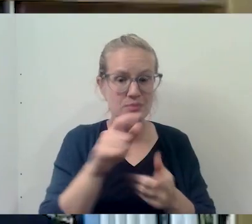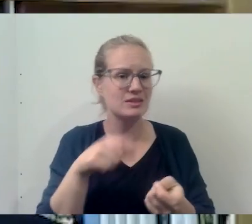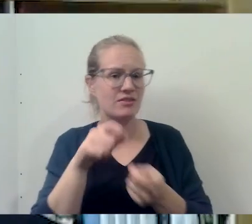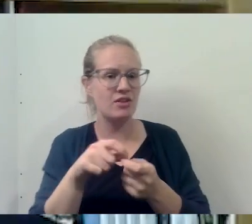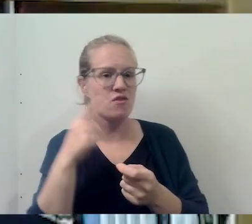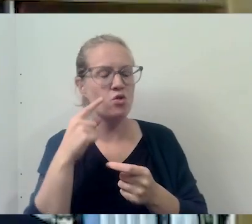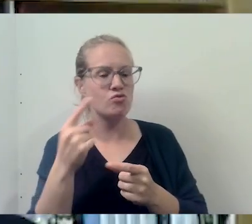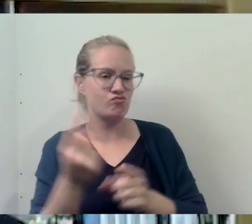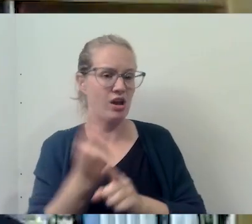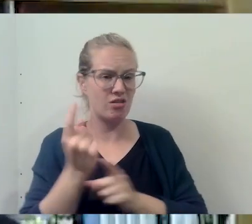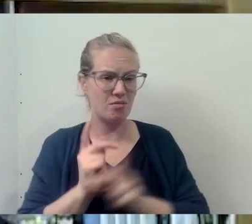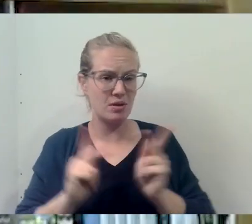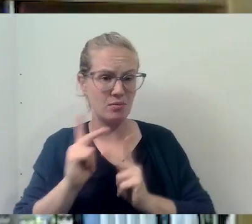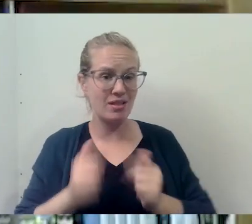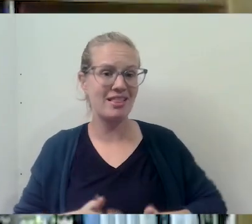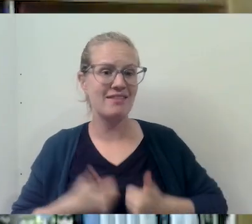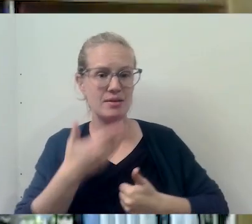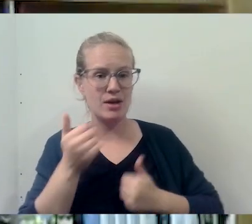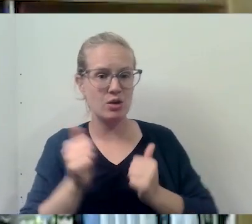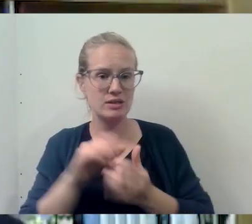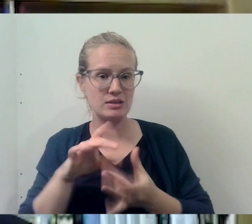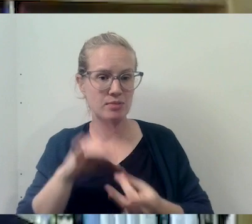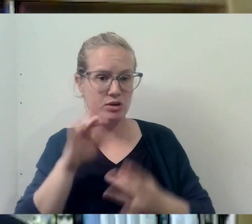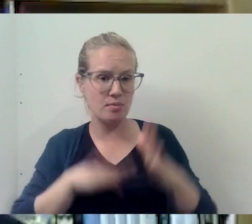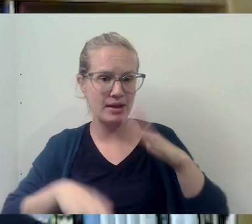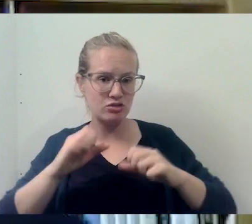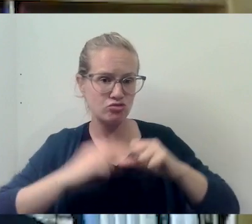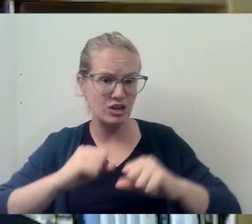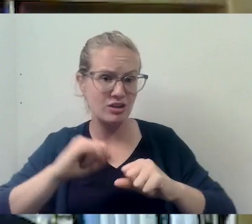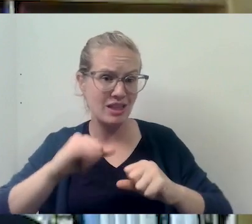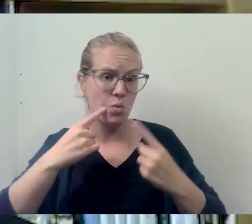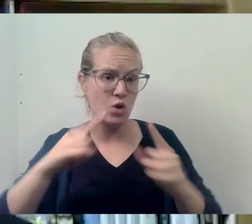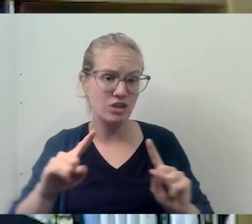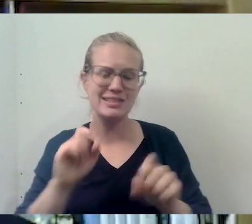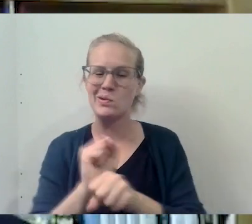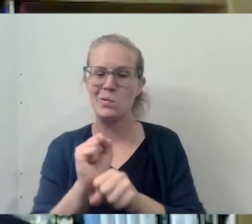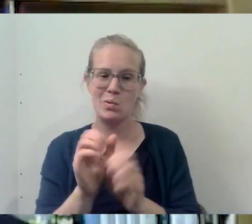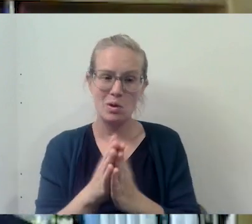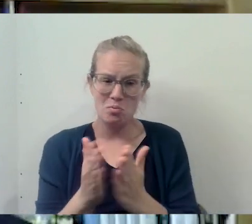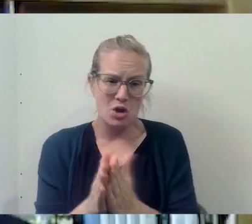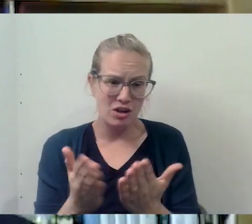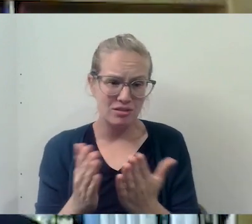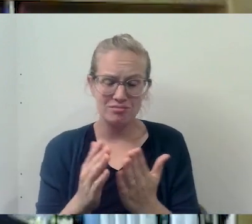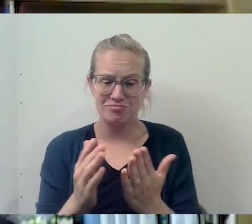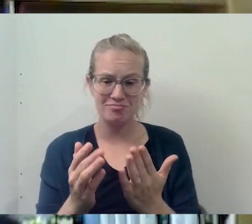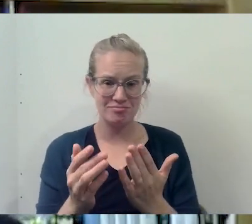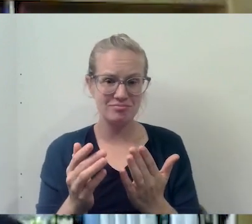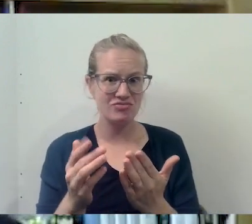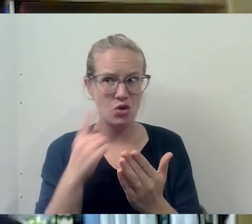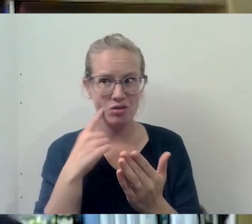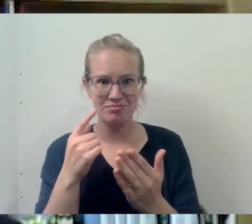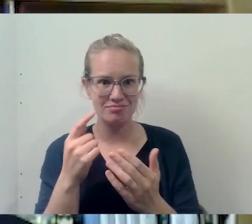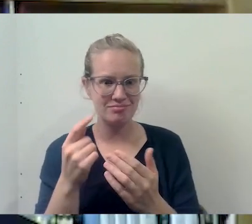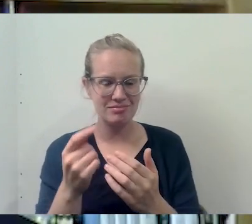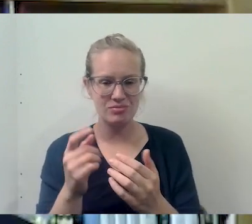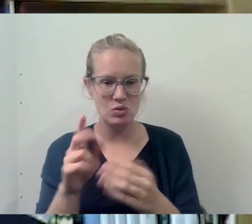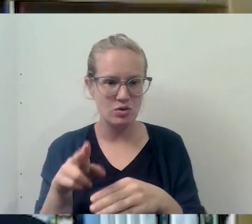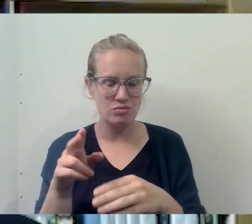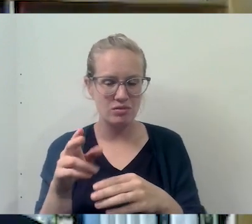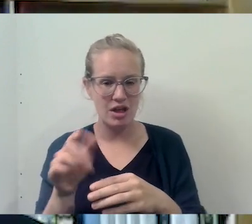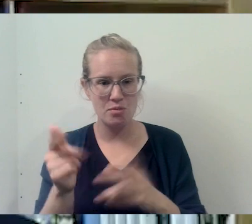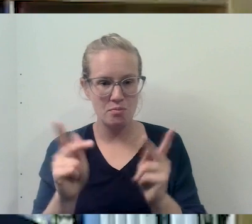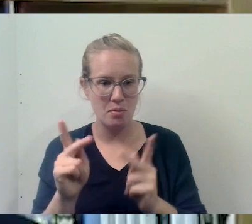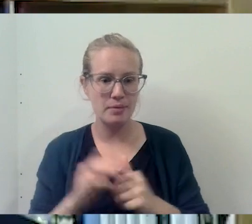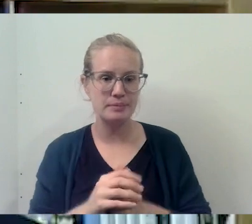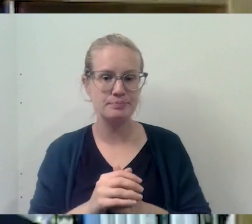for regular folk living better with spirituality-based strategies at work. It's a workbook. Uh, I think that can, that can certainly help. Um,